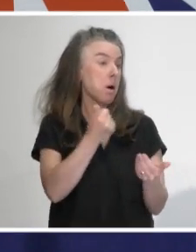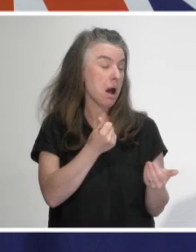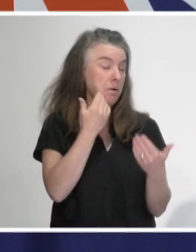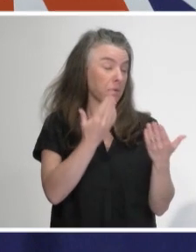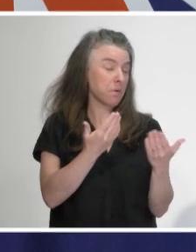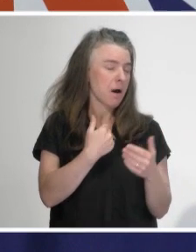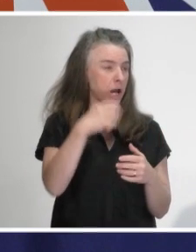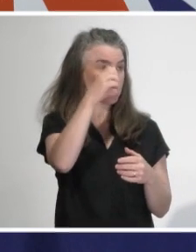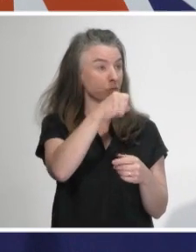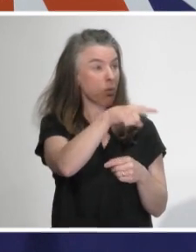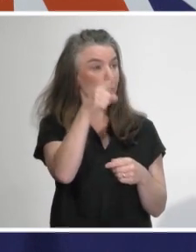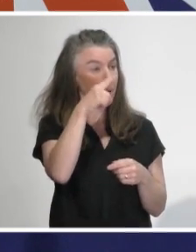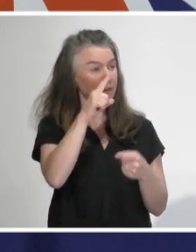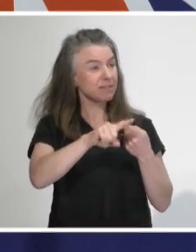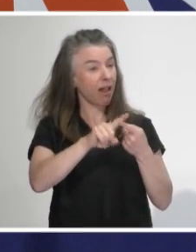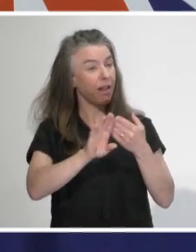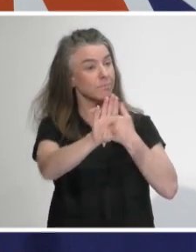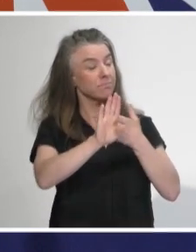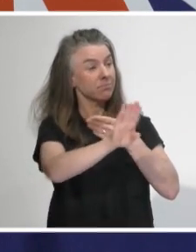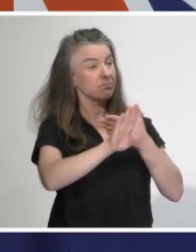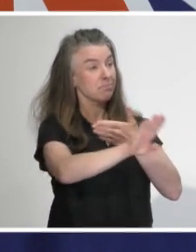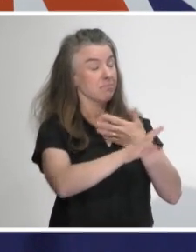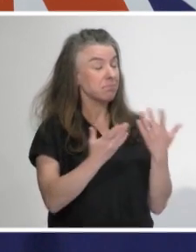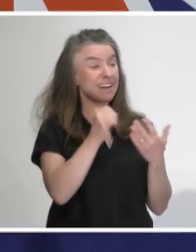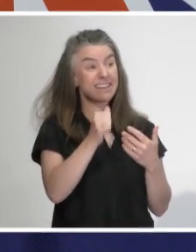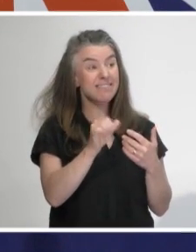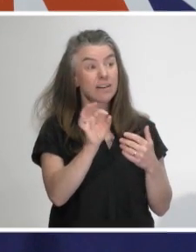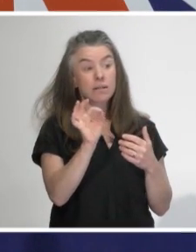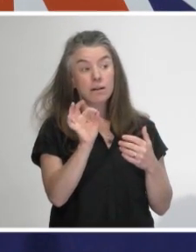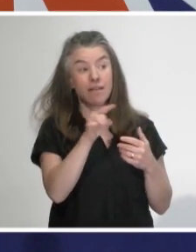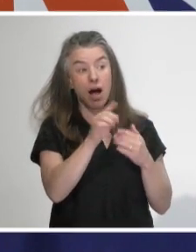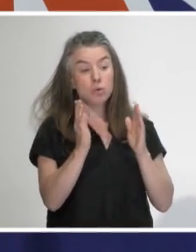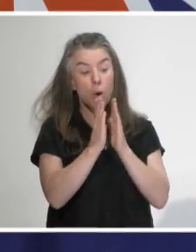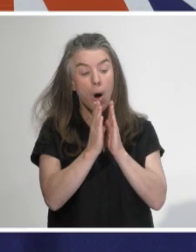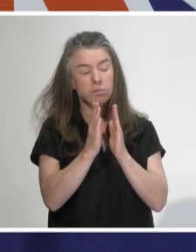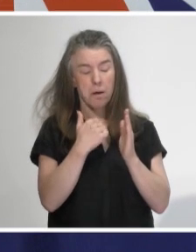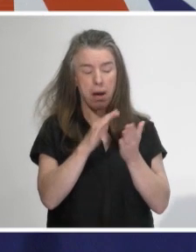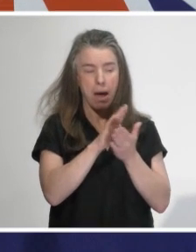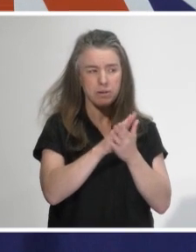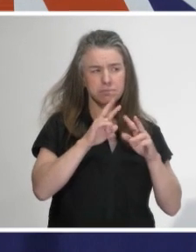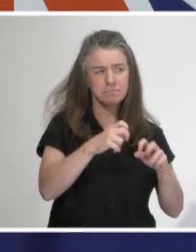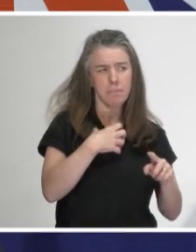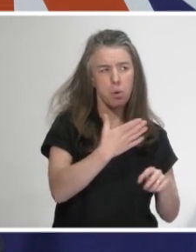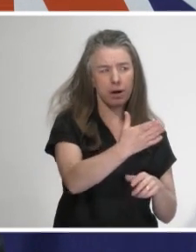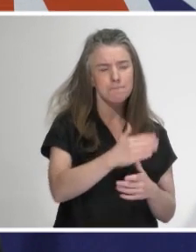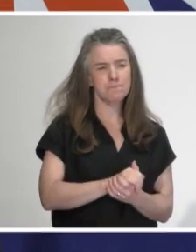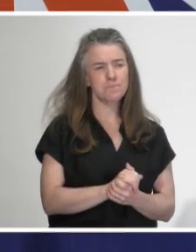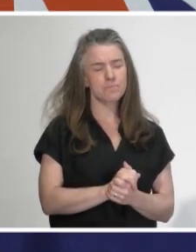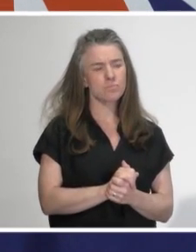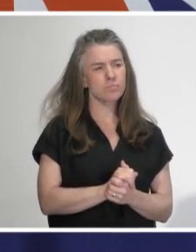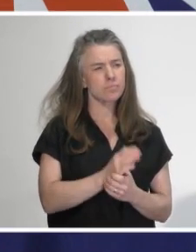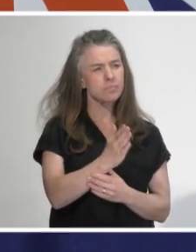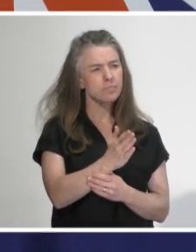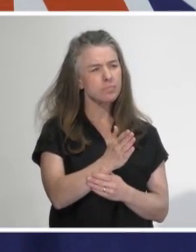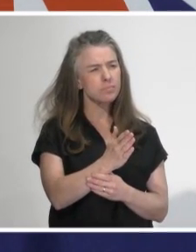they're maintaining the integrity of the bubbles. If not, I'm happy to look at any specific examples. Some